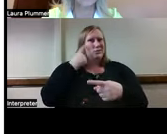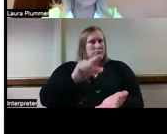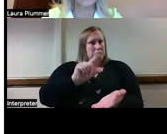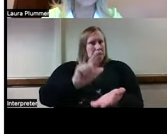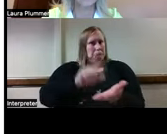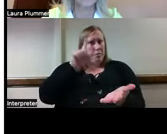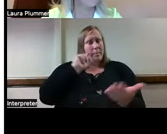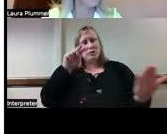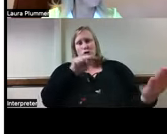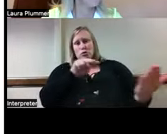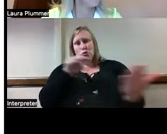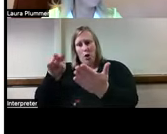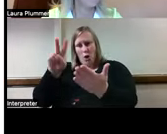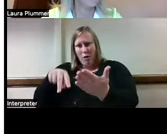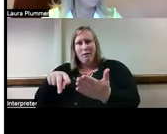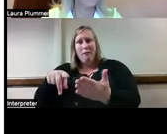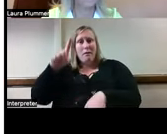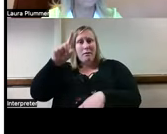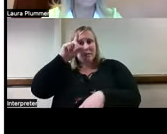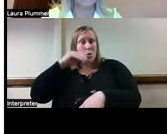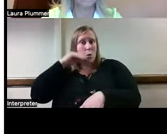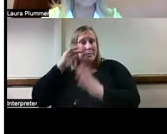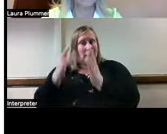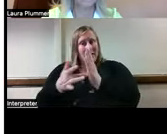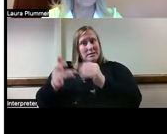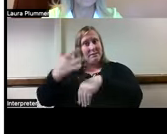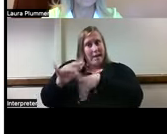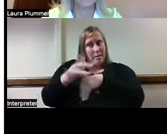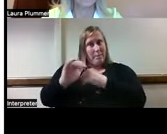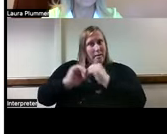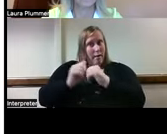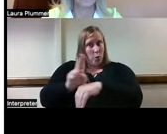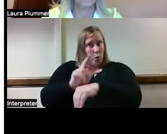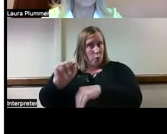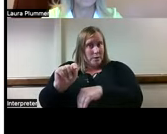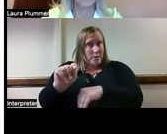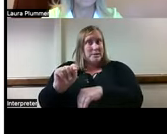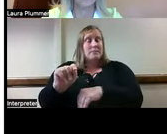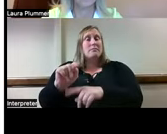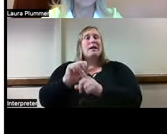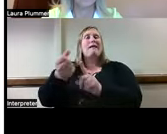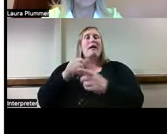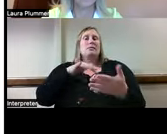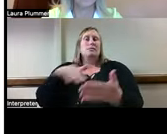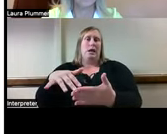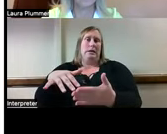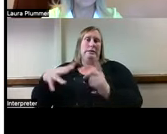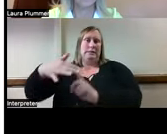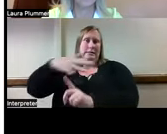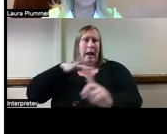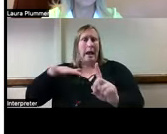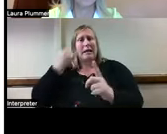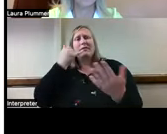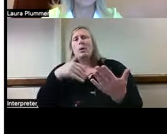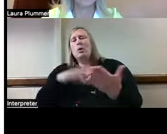of the smart home technologies that are available out there and how they can be used in case in a case study setting. In case you want to learn more about